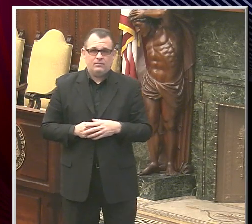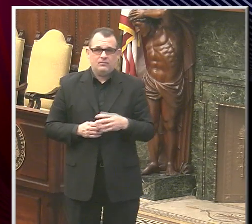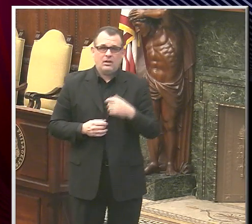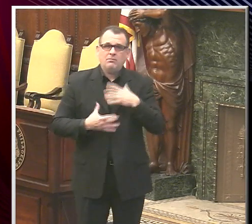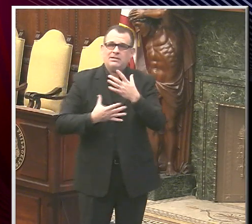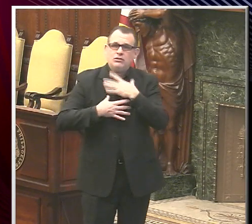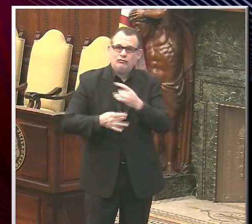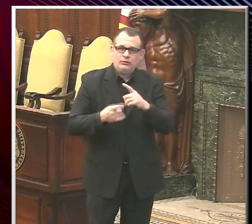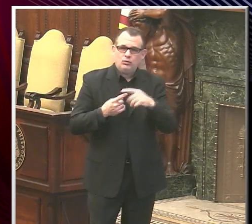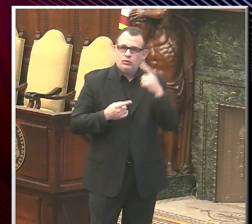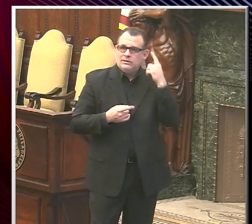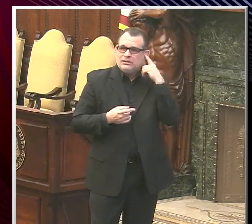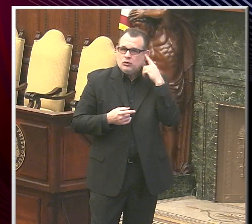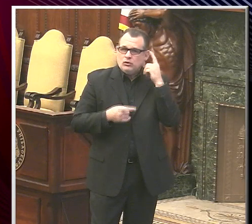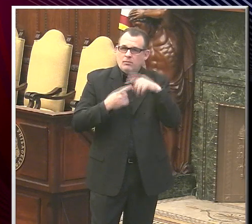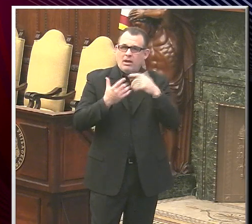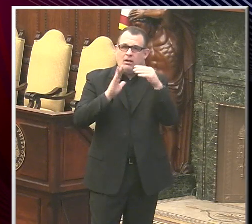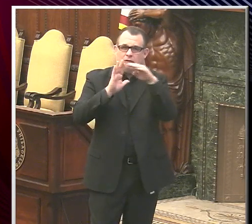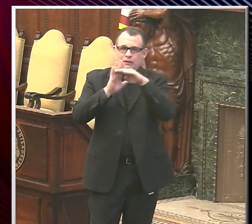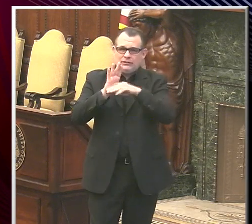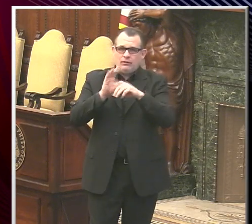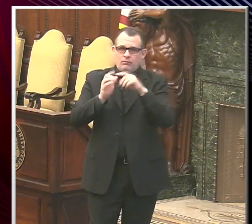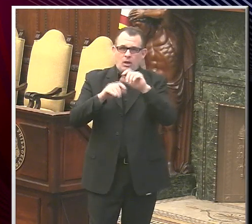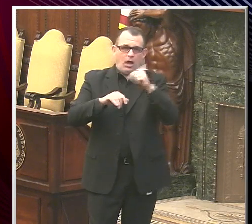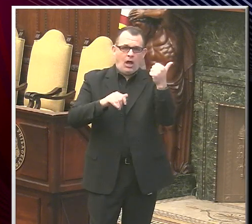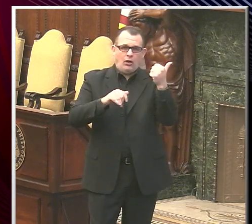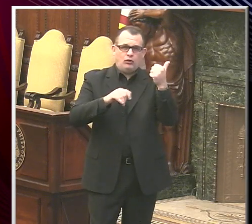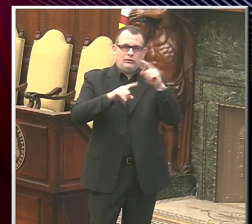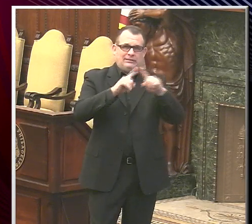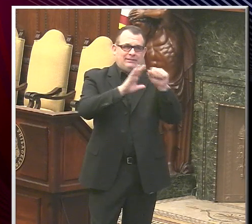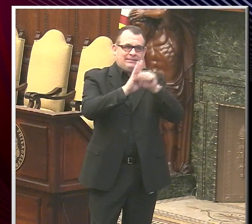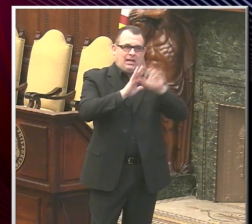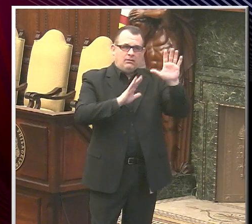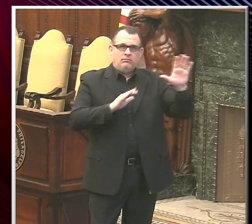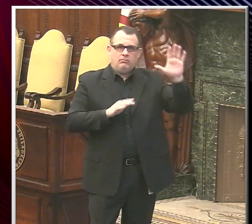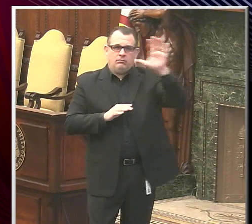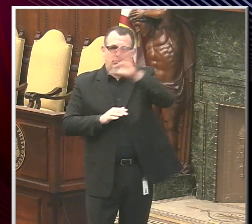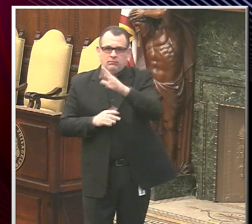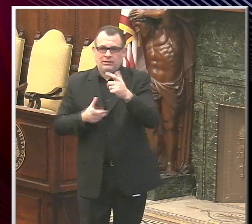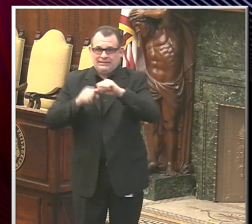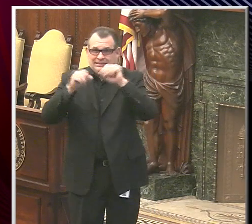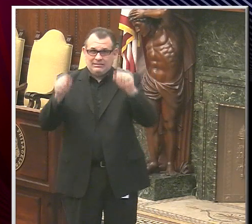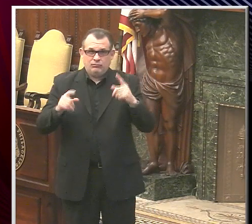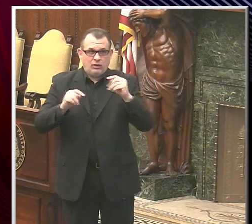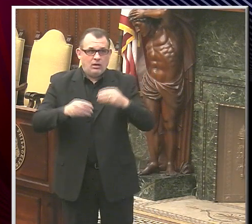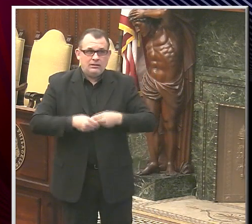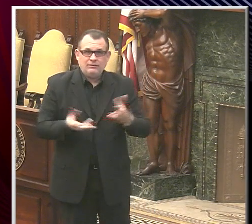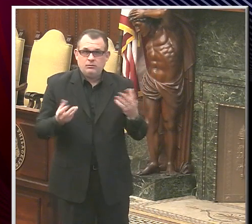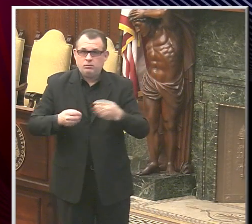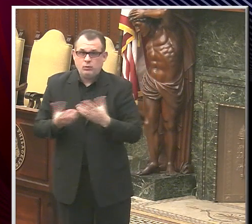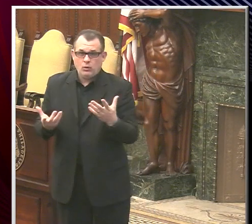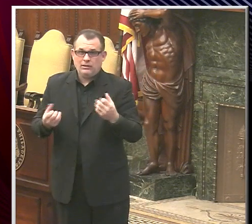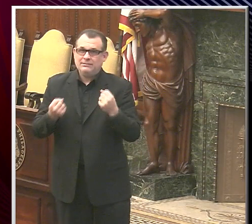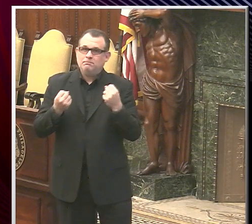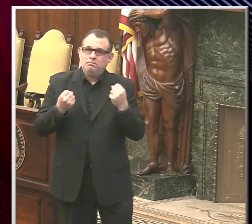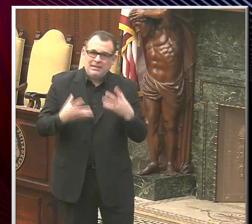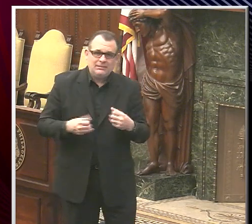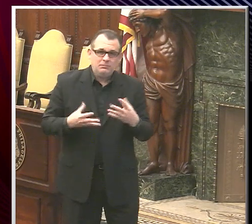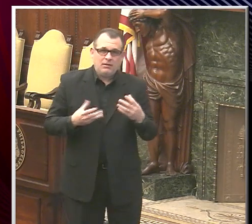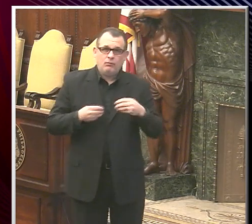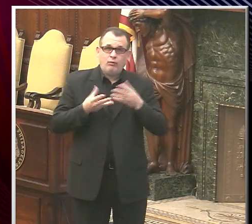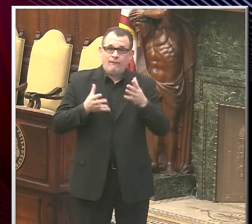registry works elsewhere. You know, our system for distribution of these vaccines has many, many different sorts of providers,